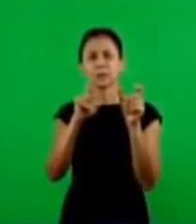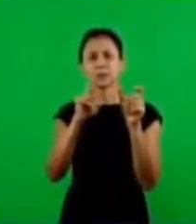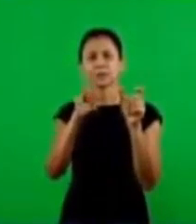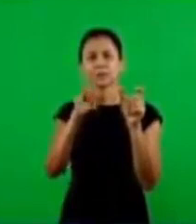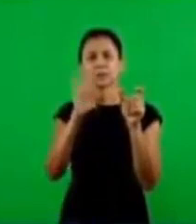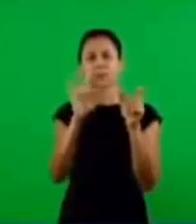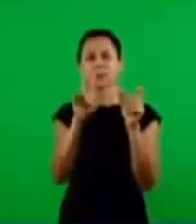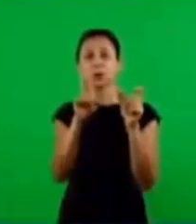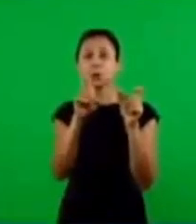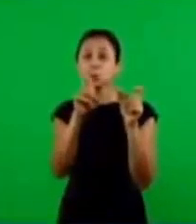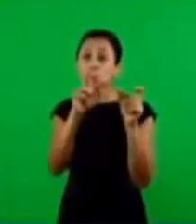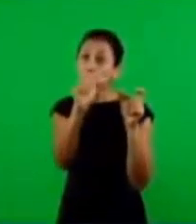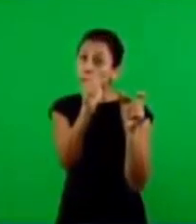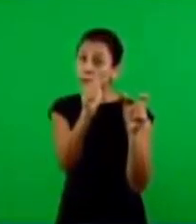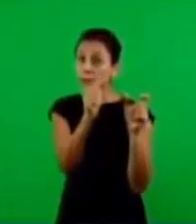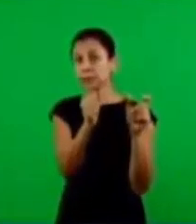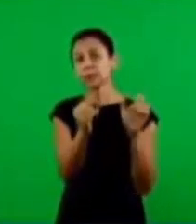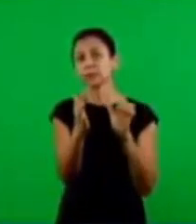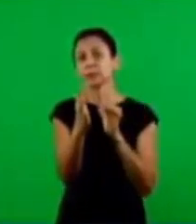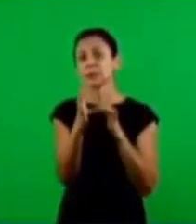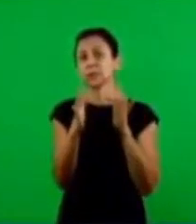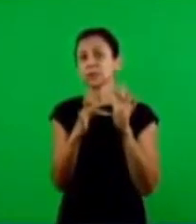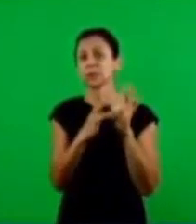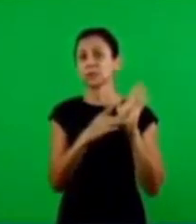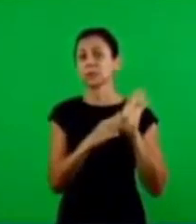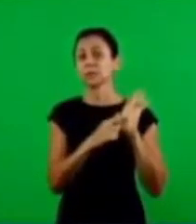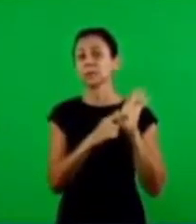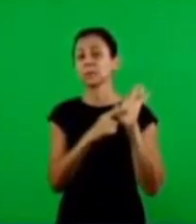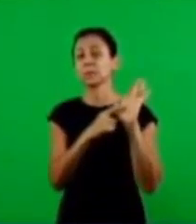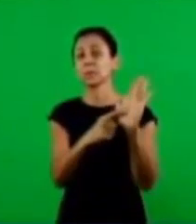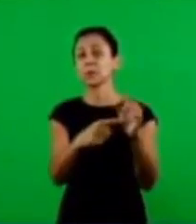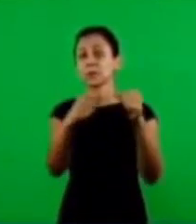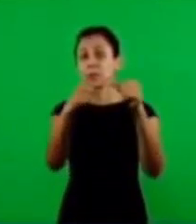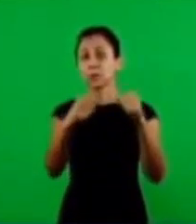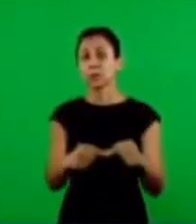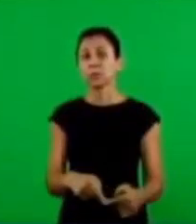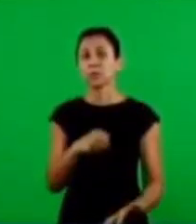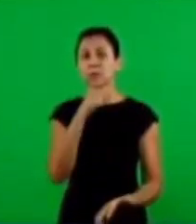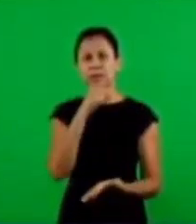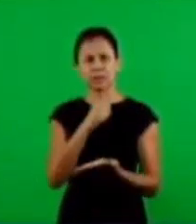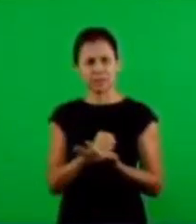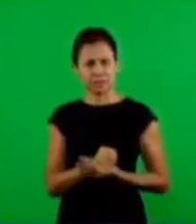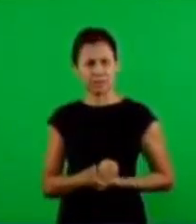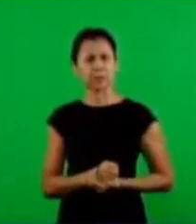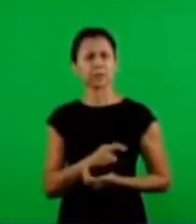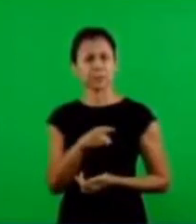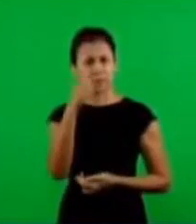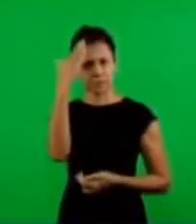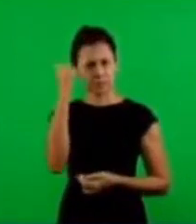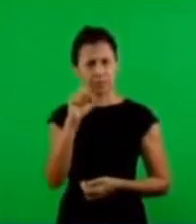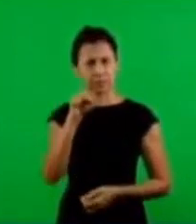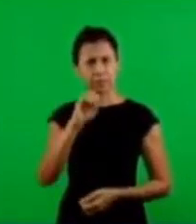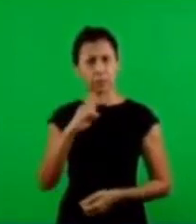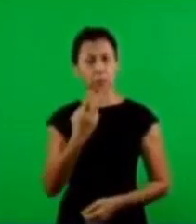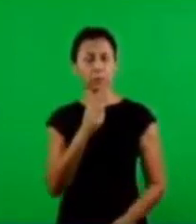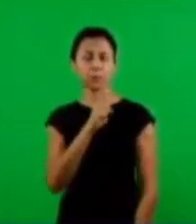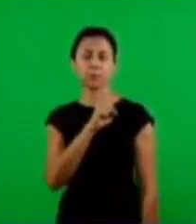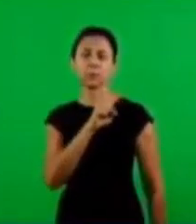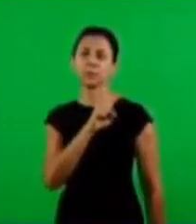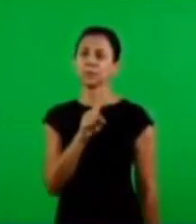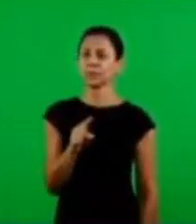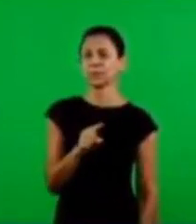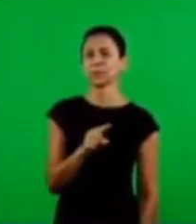mentioned by Jesus refers to the Old Testament? Did you know that? Yes or not?